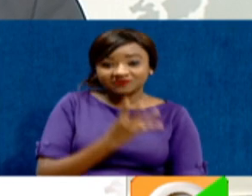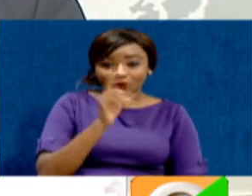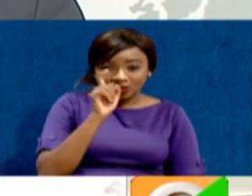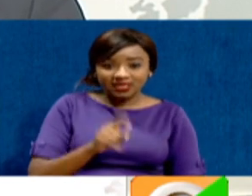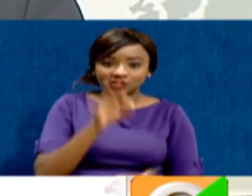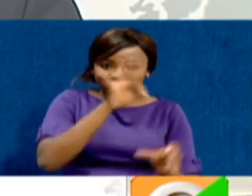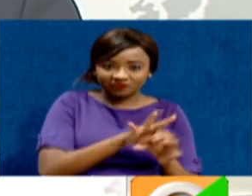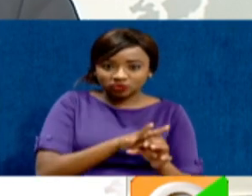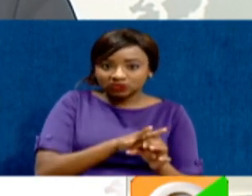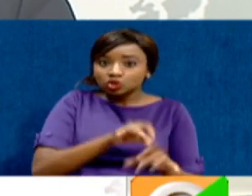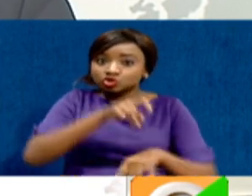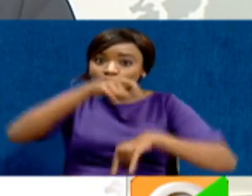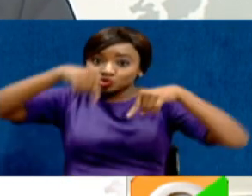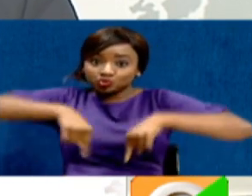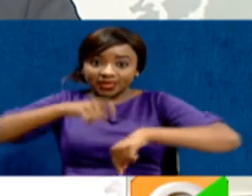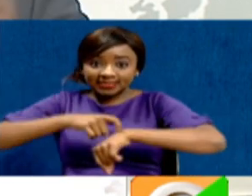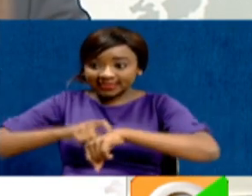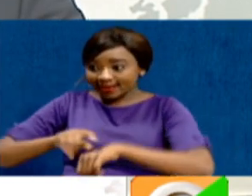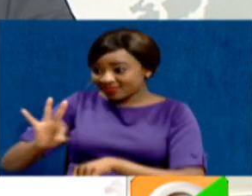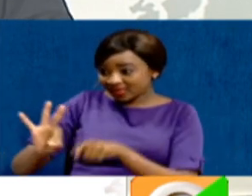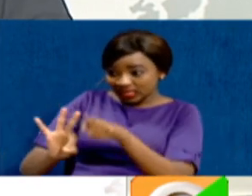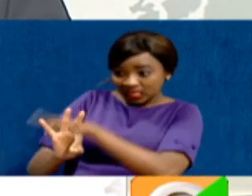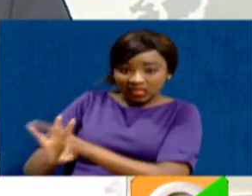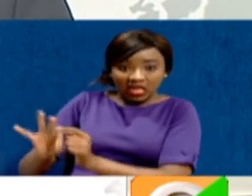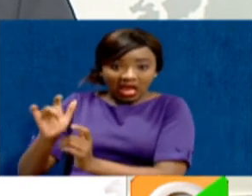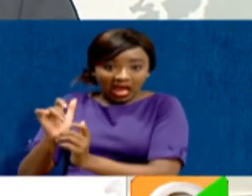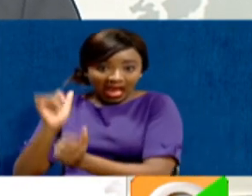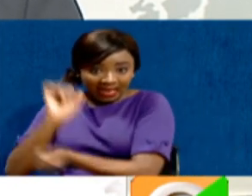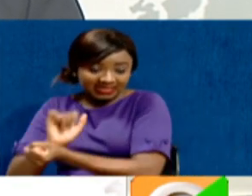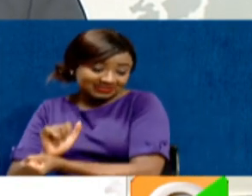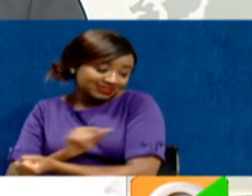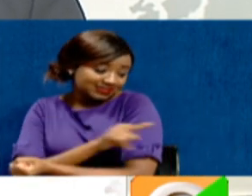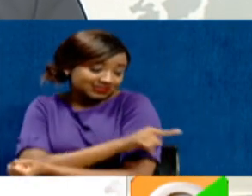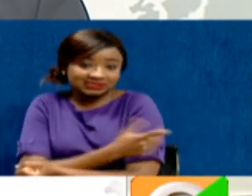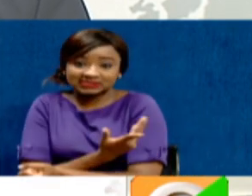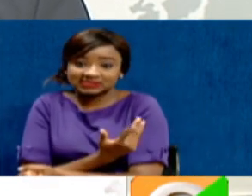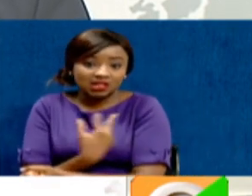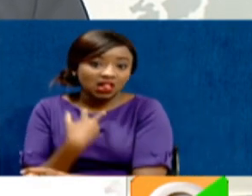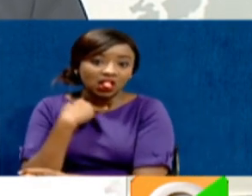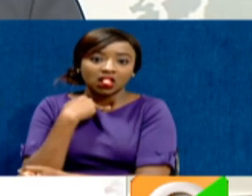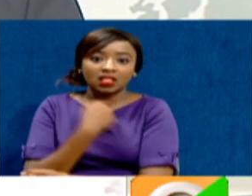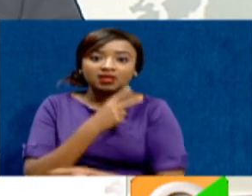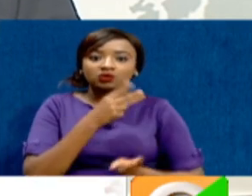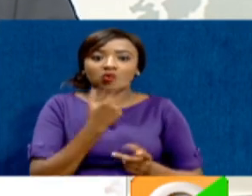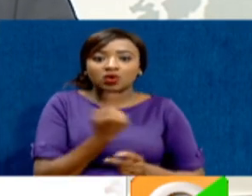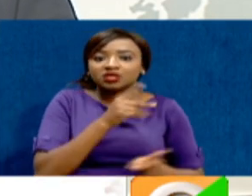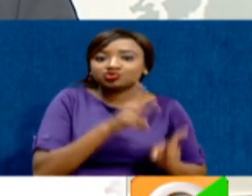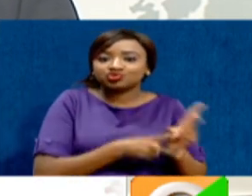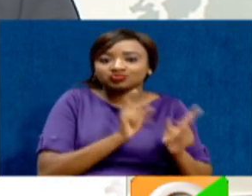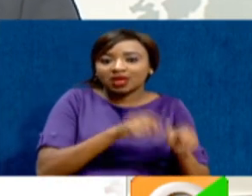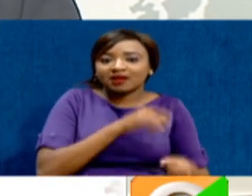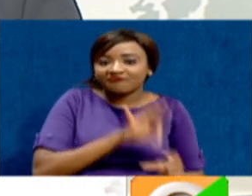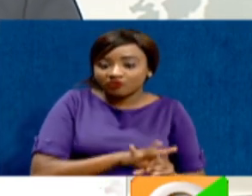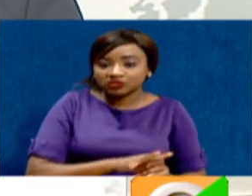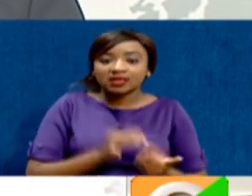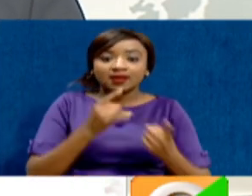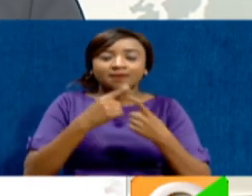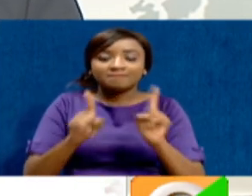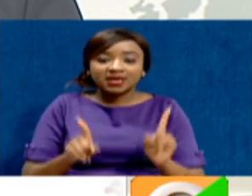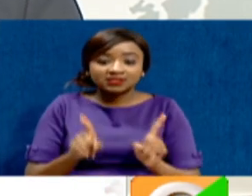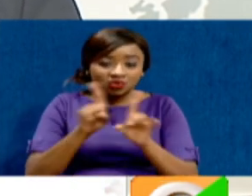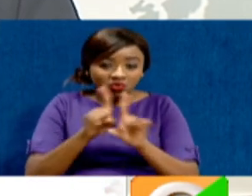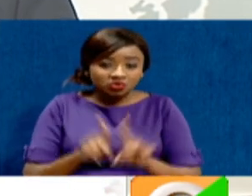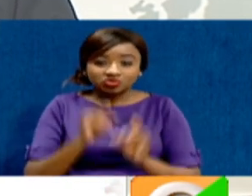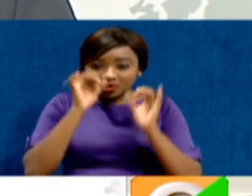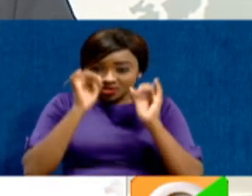So the arrest today denied the so-called Team Kenya three senators. And then there was also another hidden card there because if the